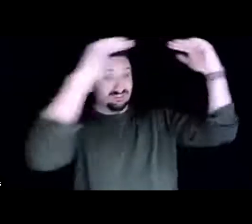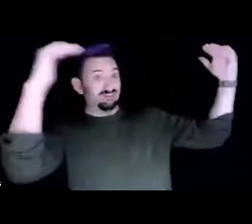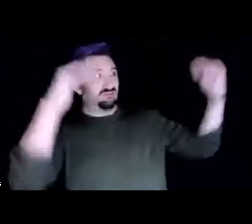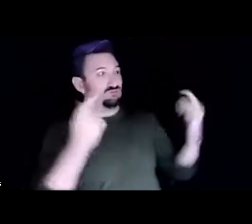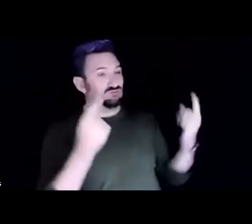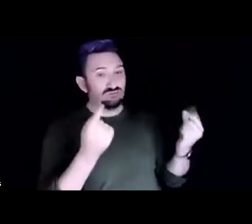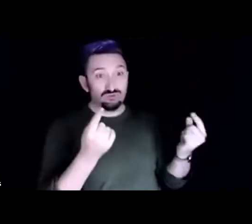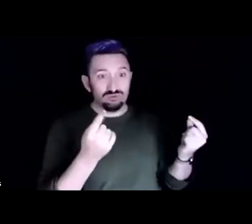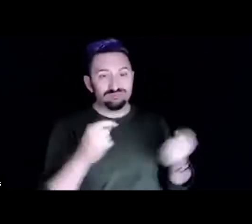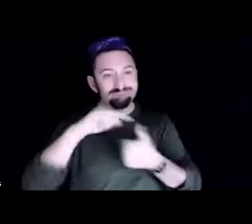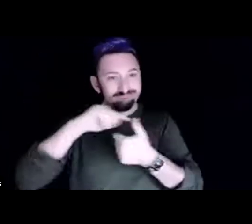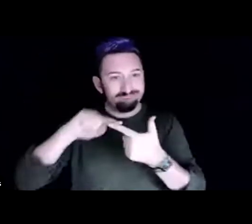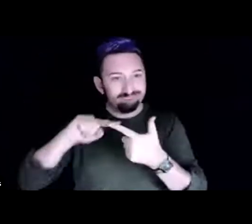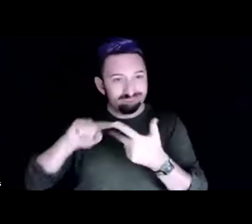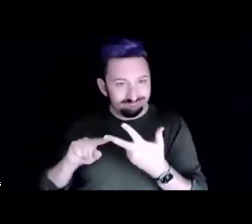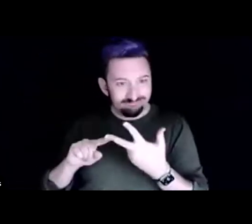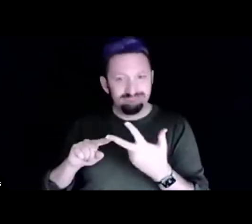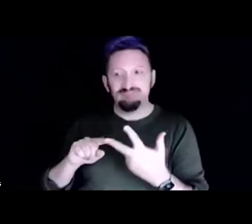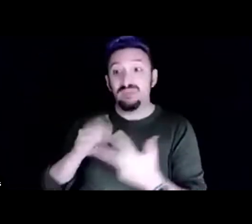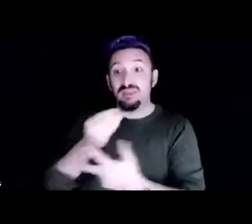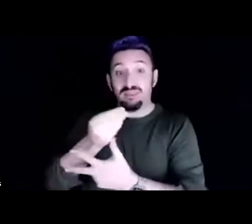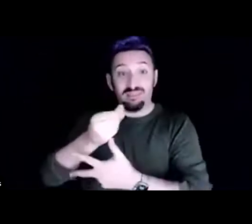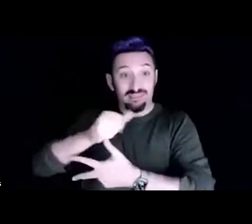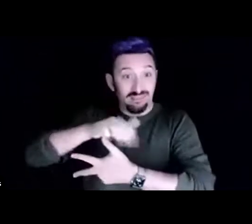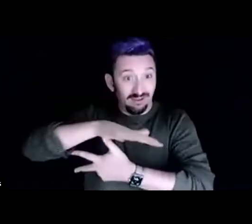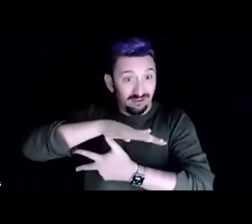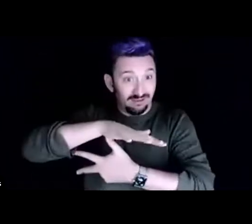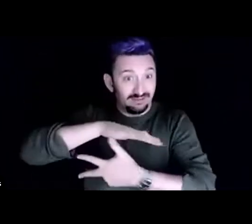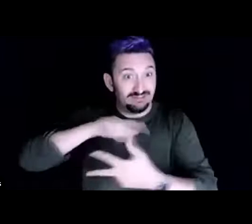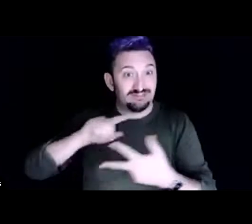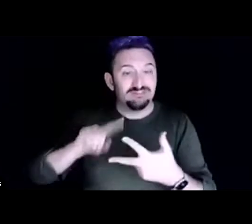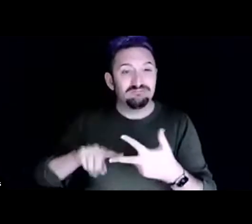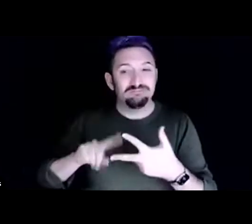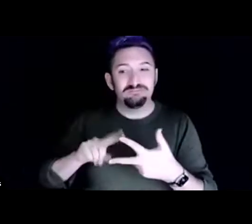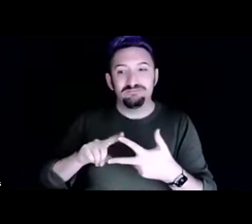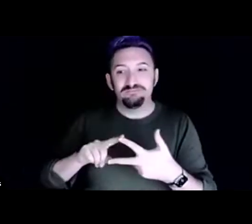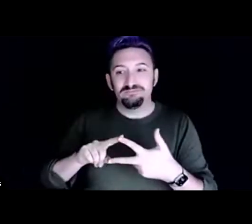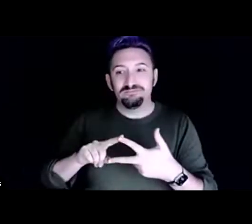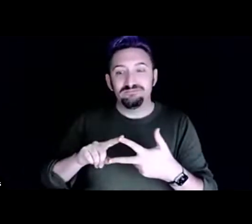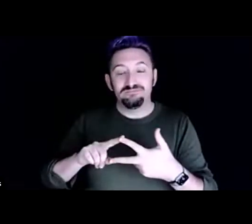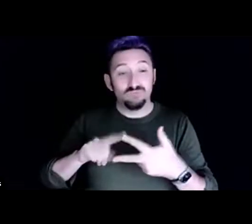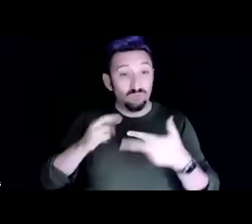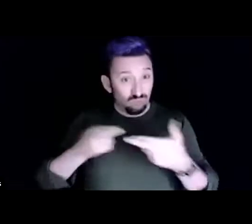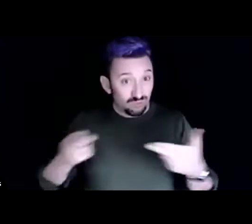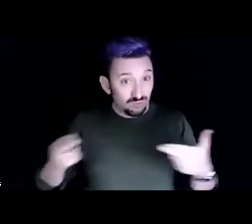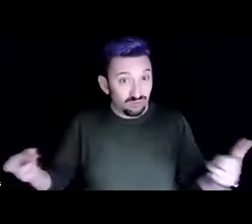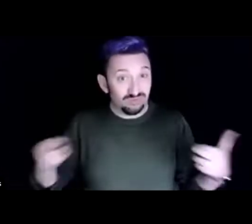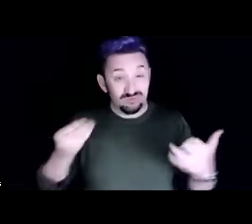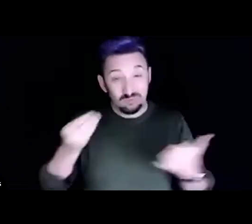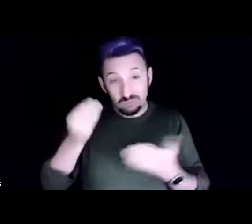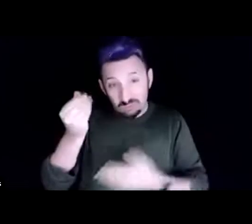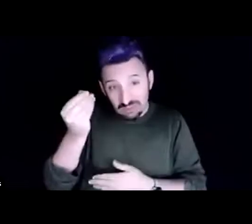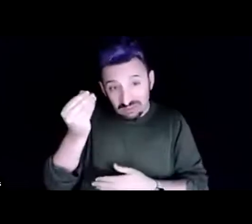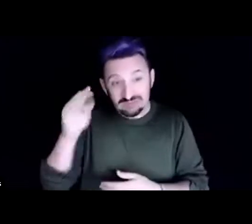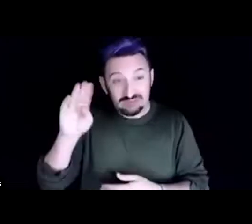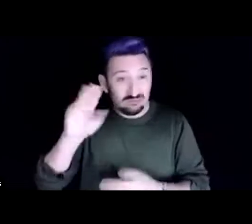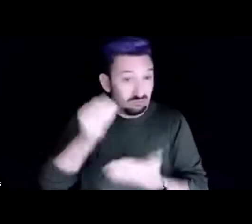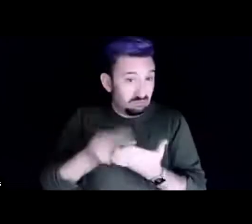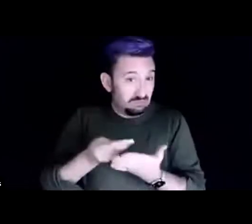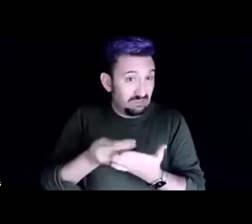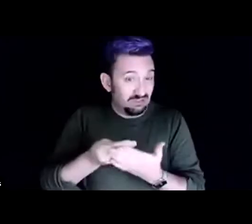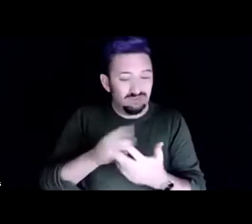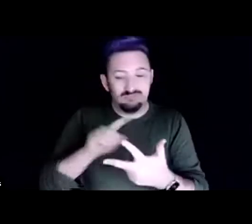We need land to do it on. We need resources and money to do it. And we need people